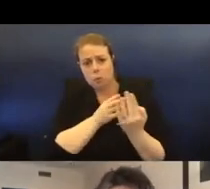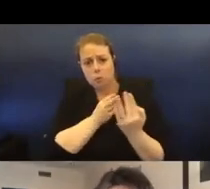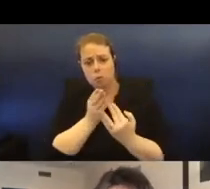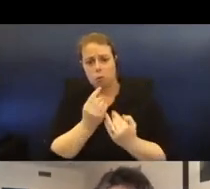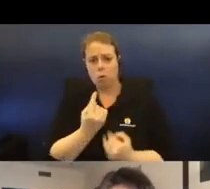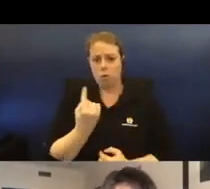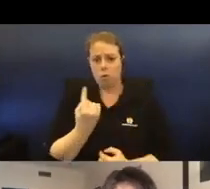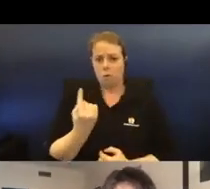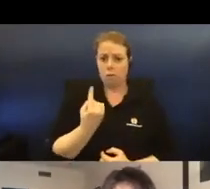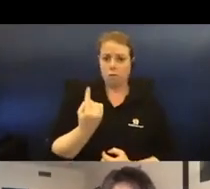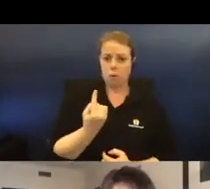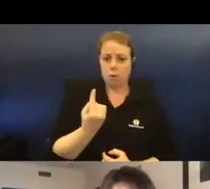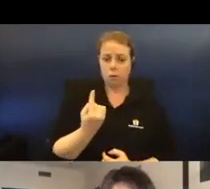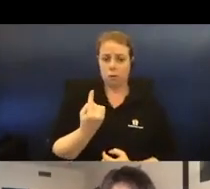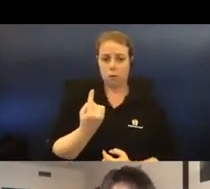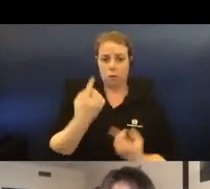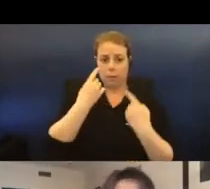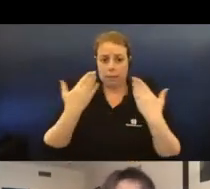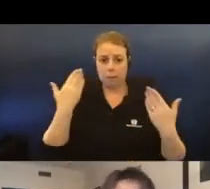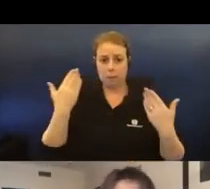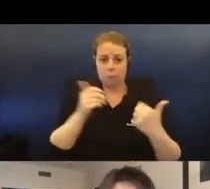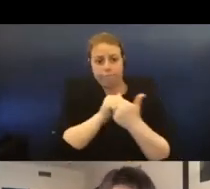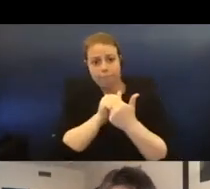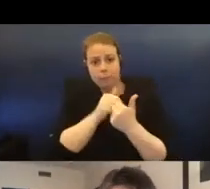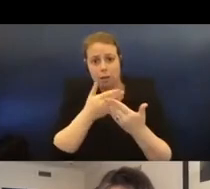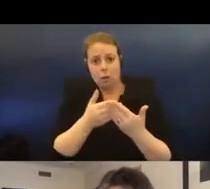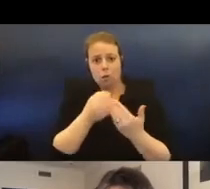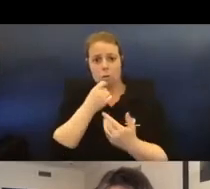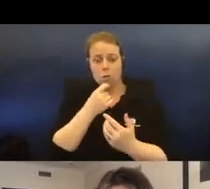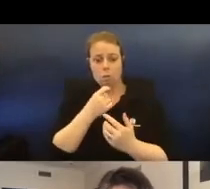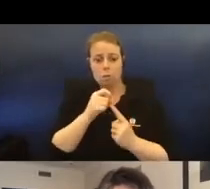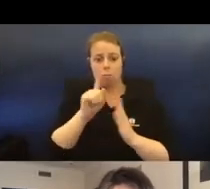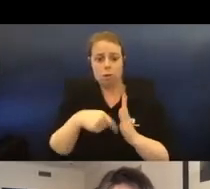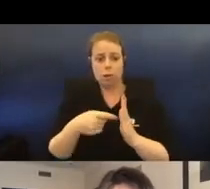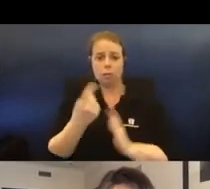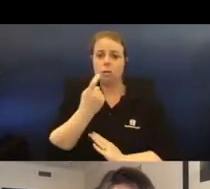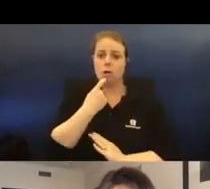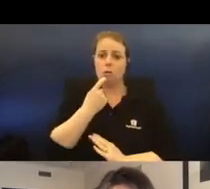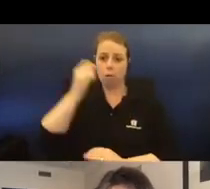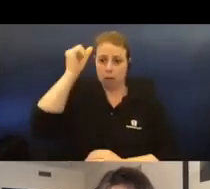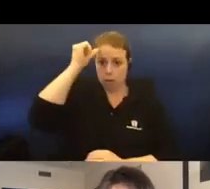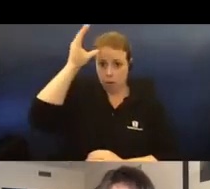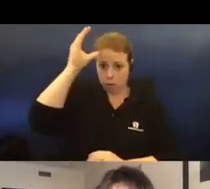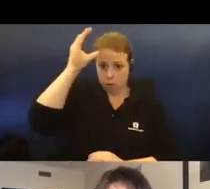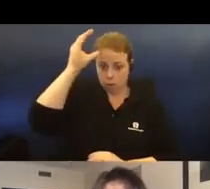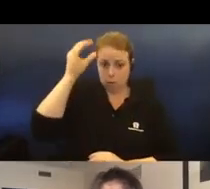Julie and I collaborated here on this project, Concrete Knowledge, where we stenciled ball arts with quotes about freedom and justice,